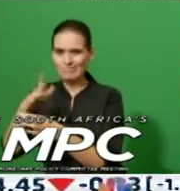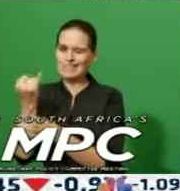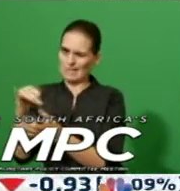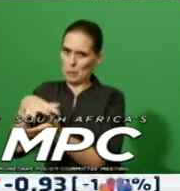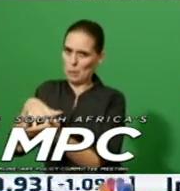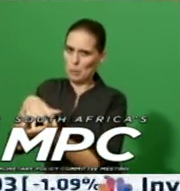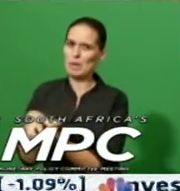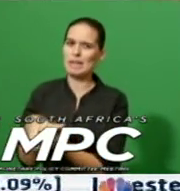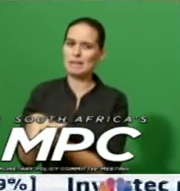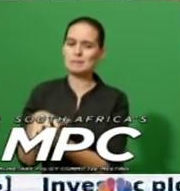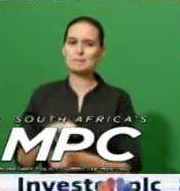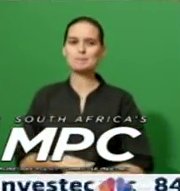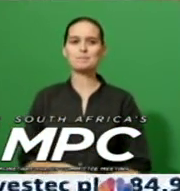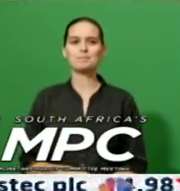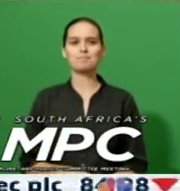volatile.